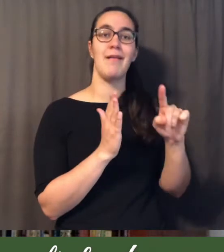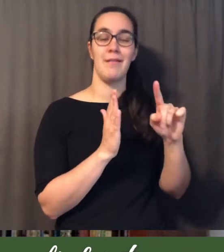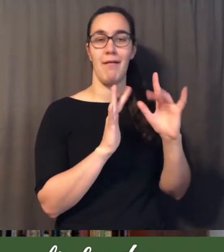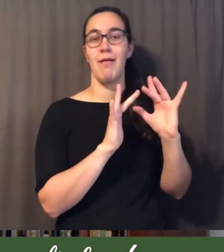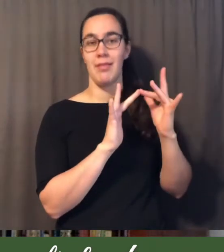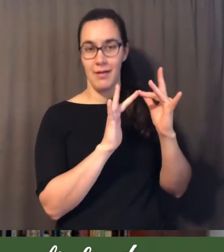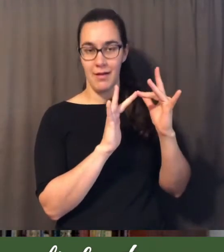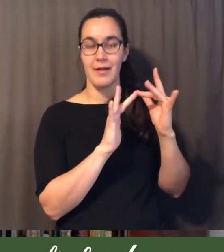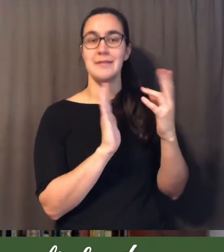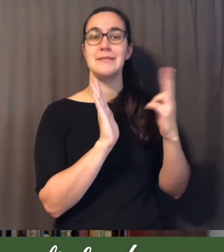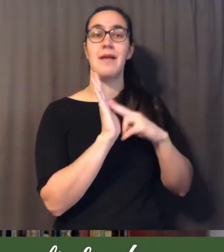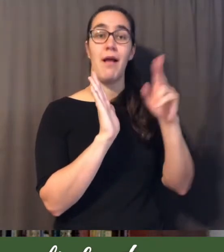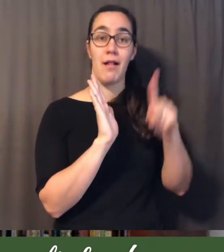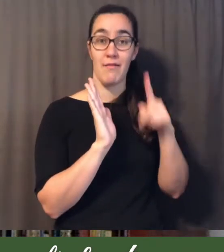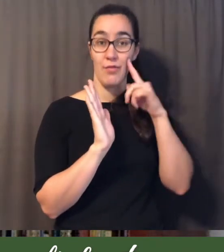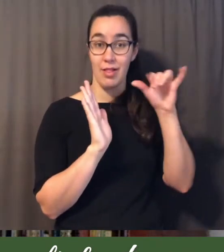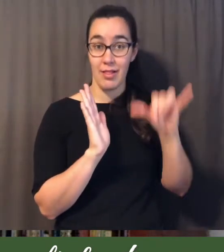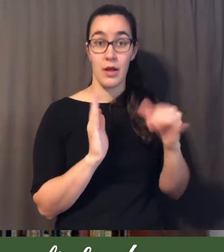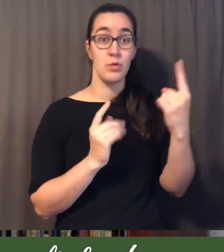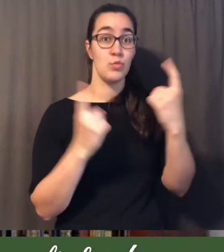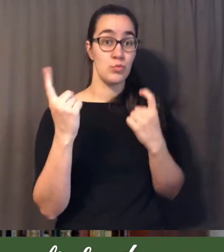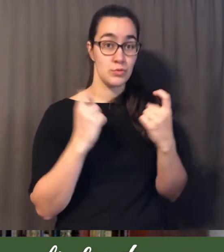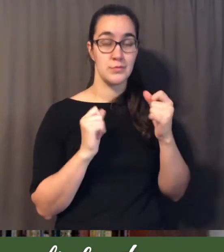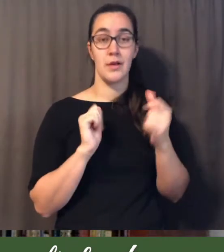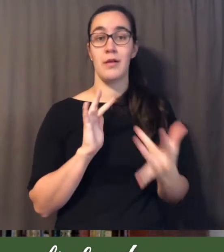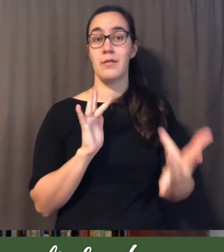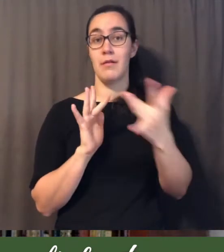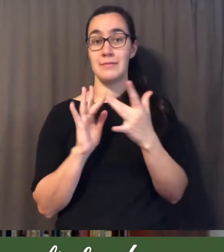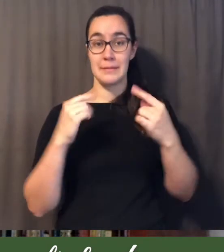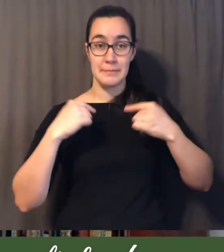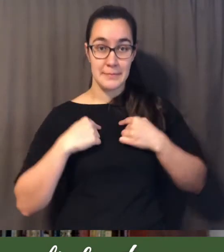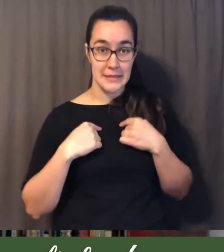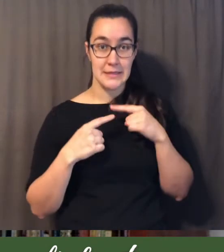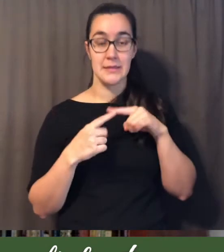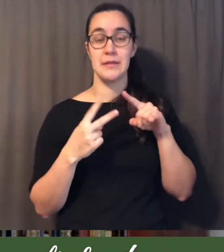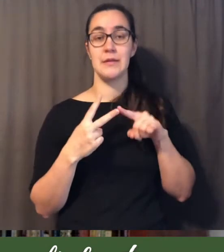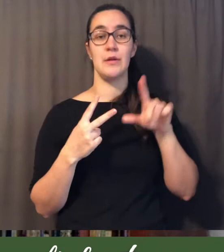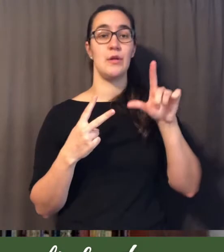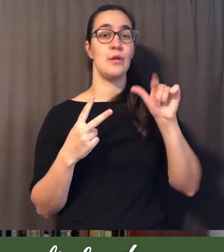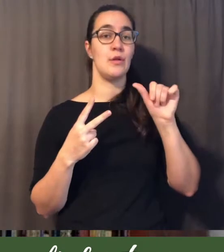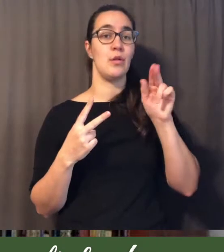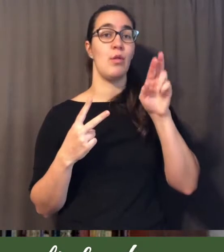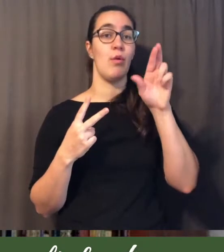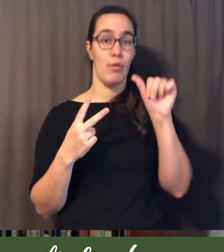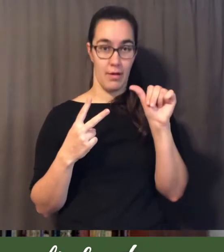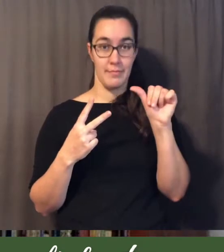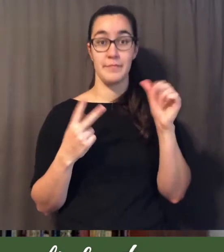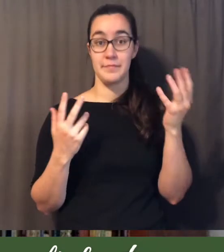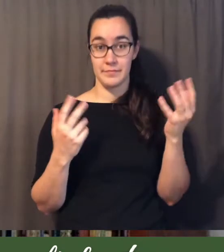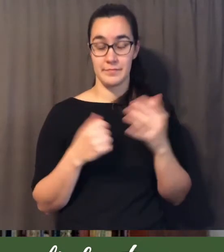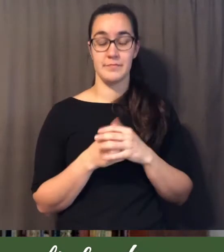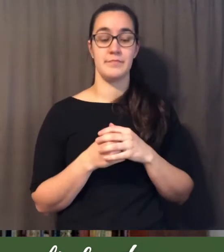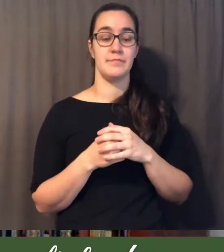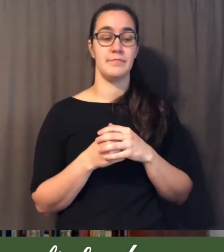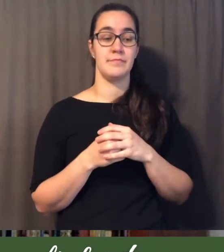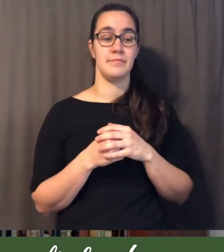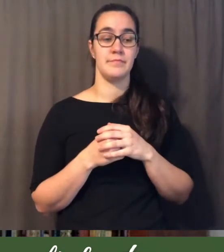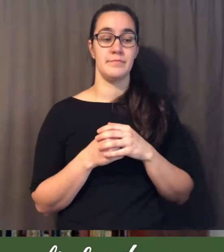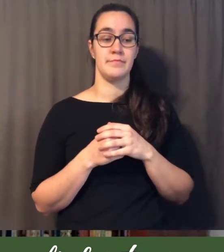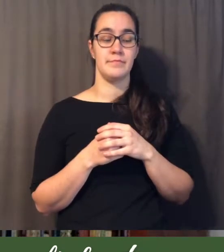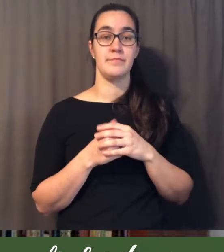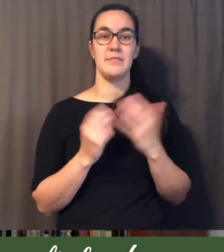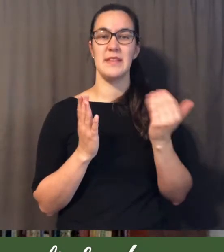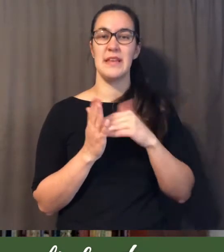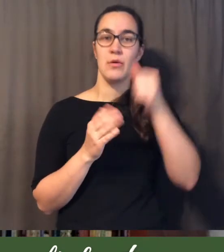sign up for that if you have any questions you can contact laura or myself but again as we talked about back